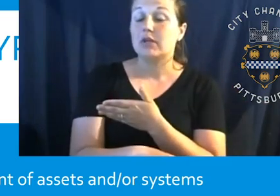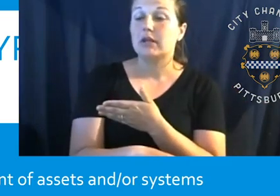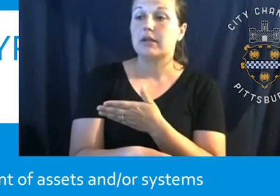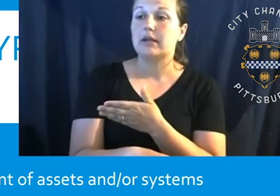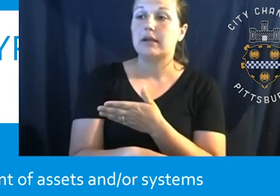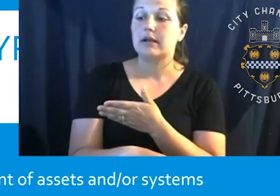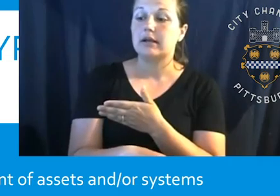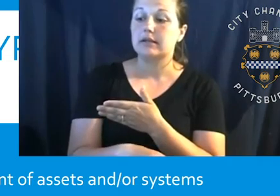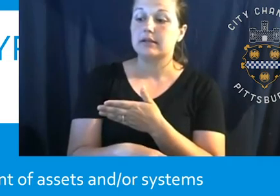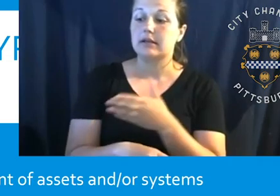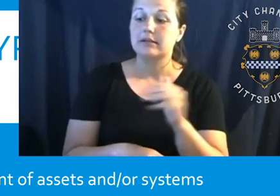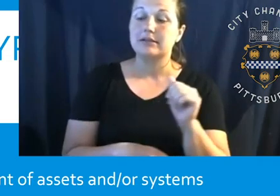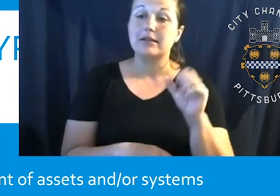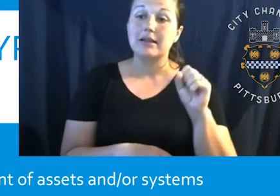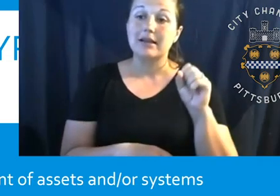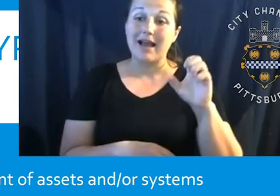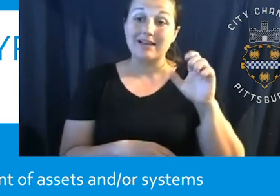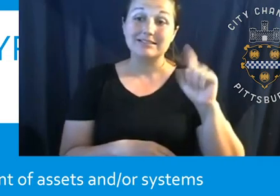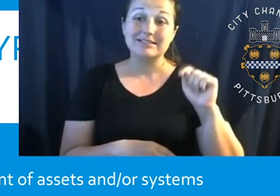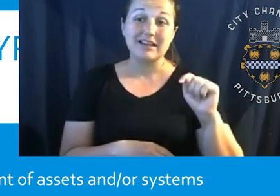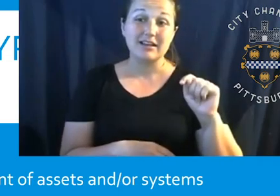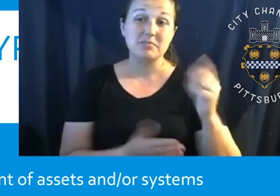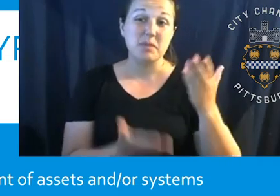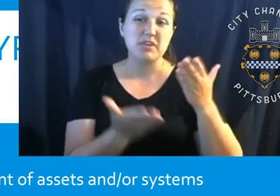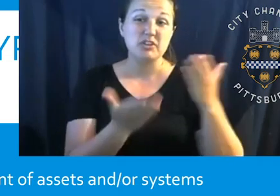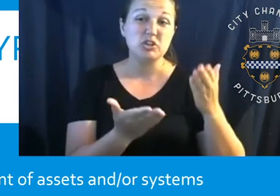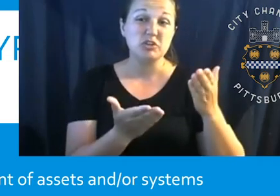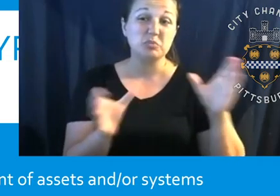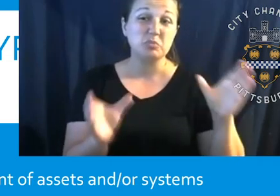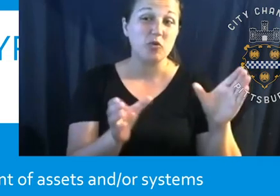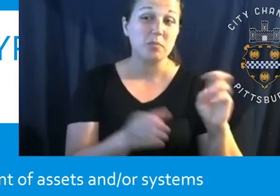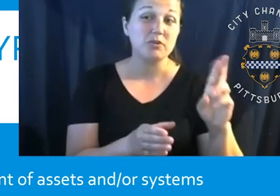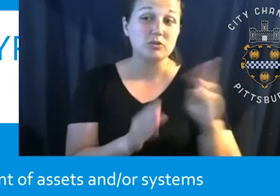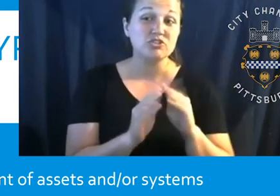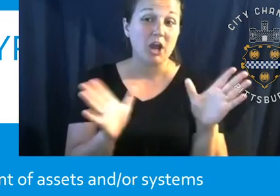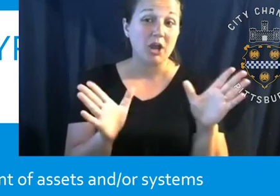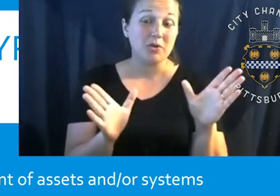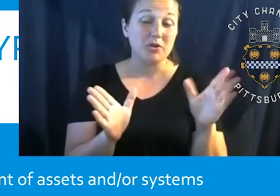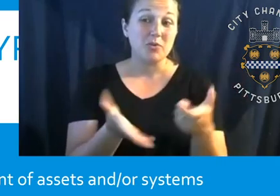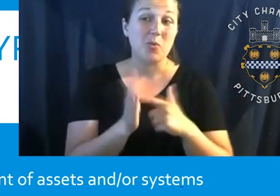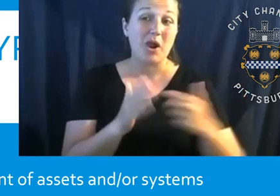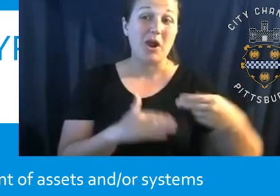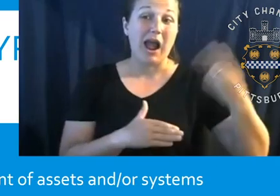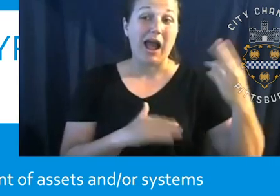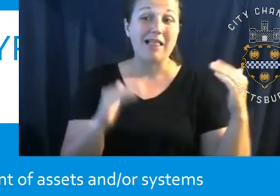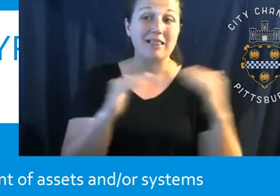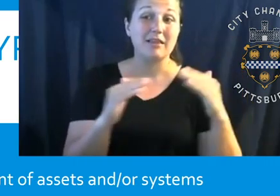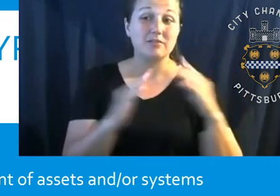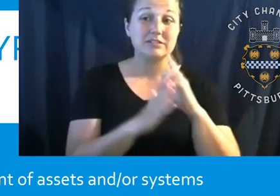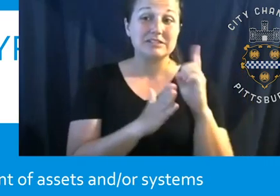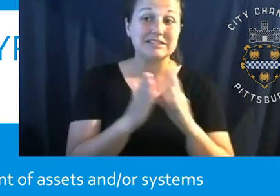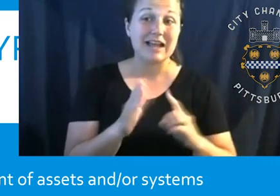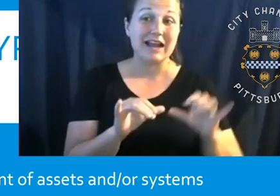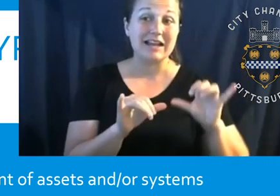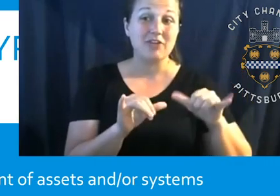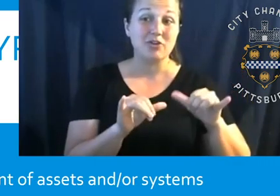improving the asset, what it might be in its service performance. And, you know, generally these require a high level design and engineering and a little bit more work